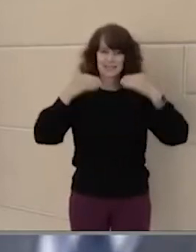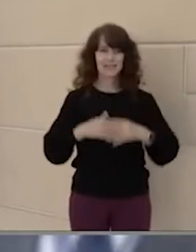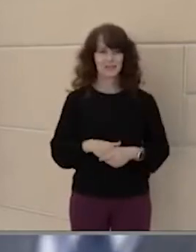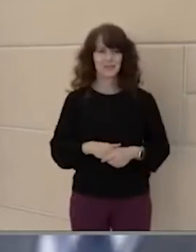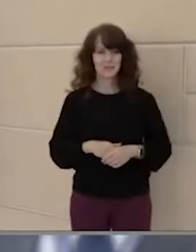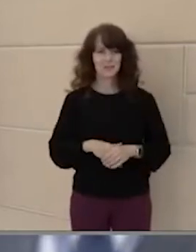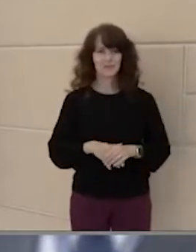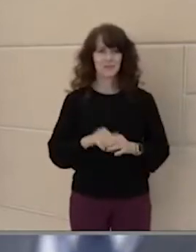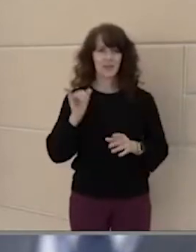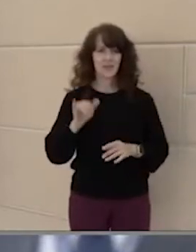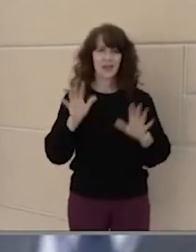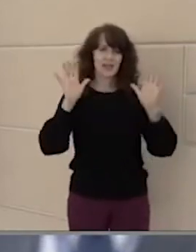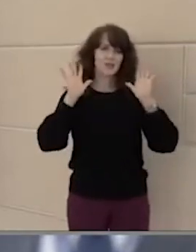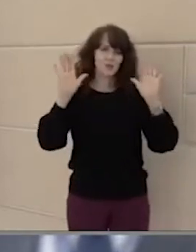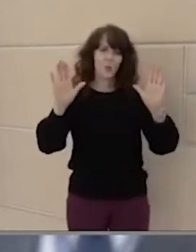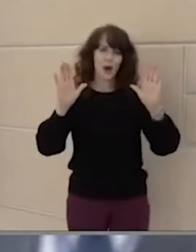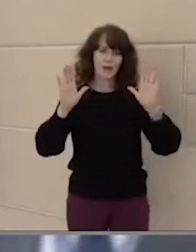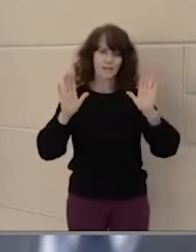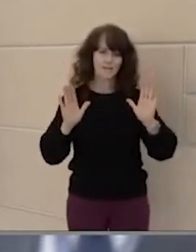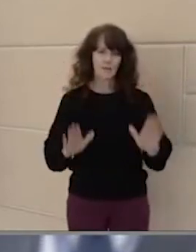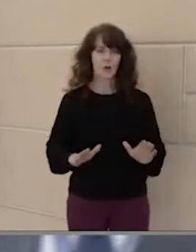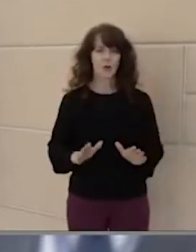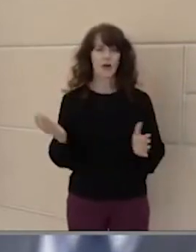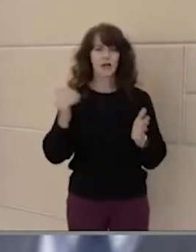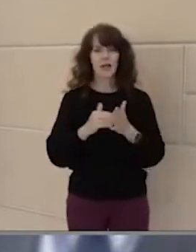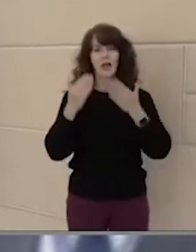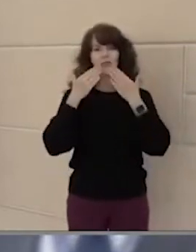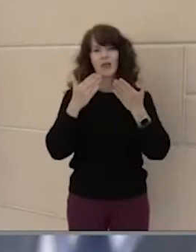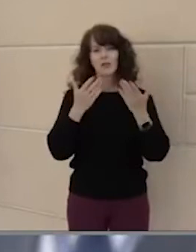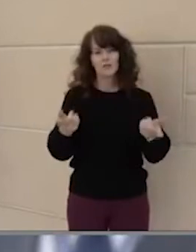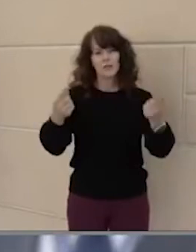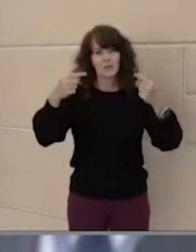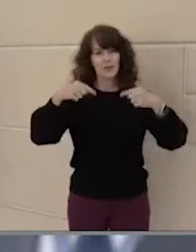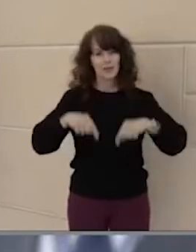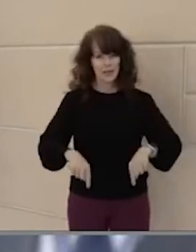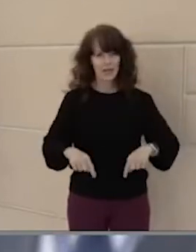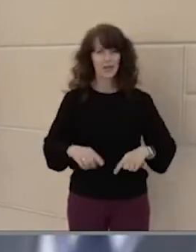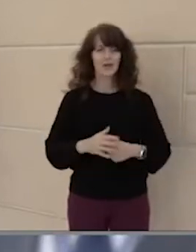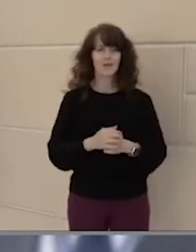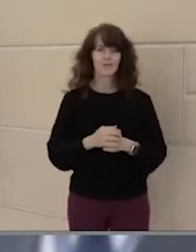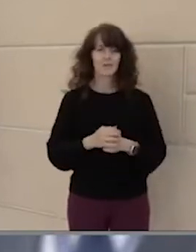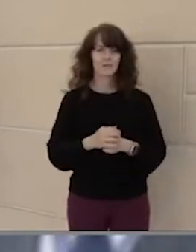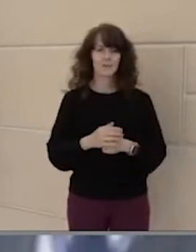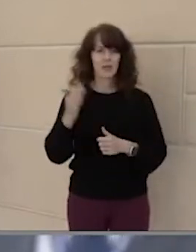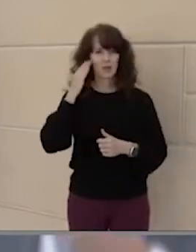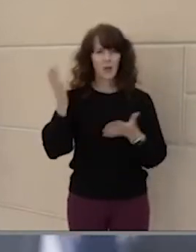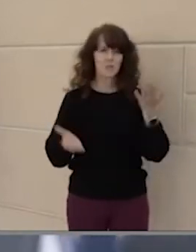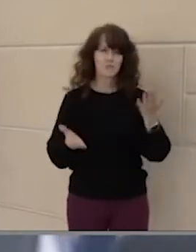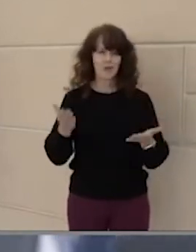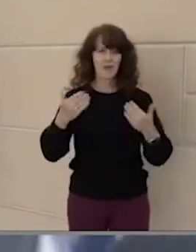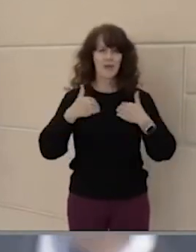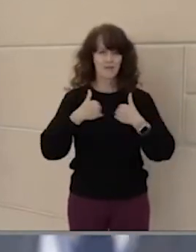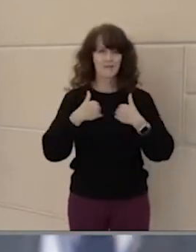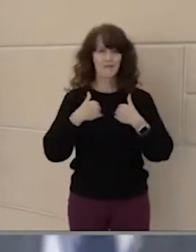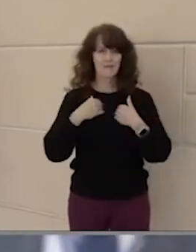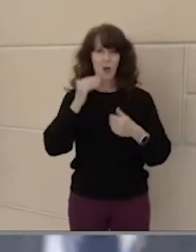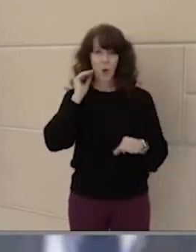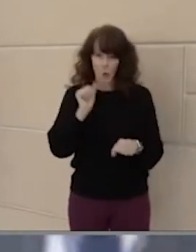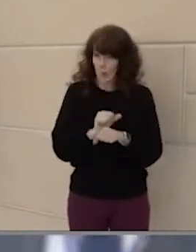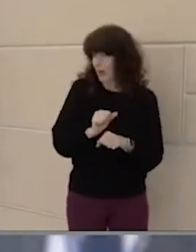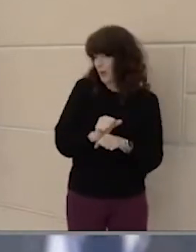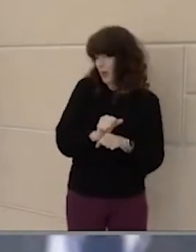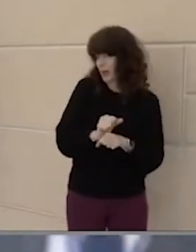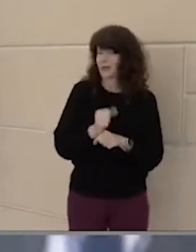that is wonderful. So again, thank you for being here. We know that you may have homework